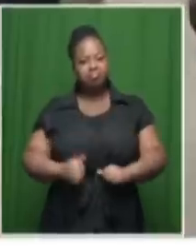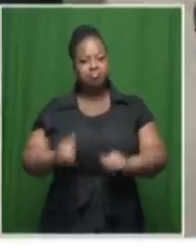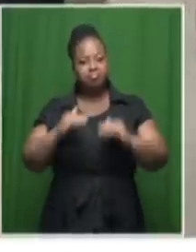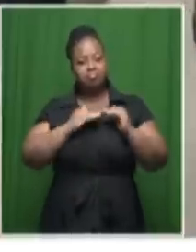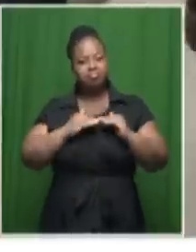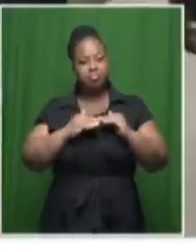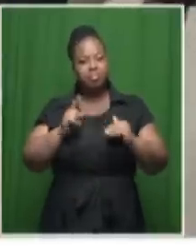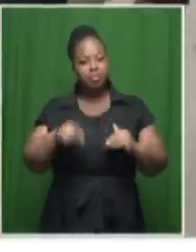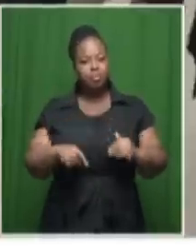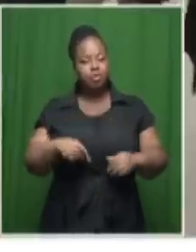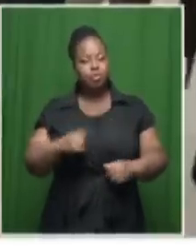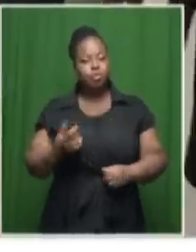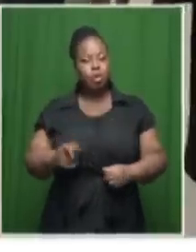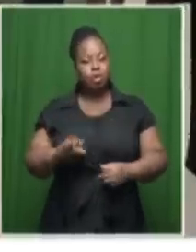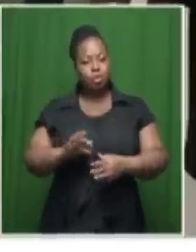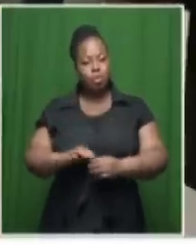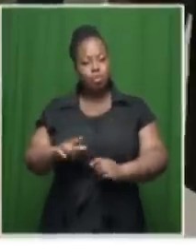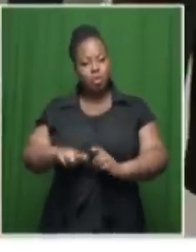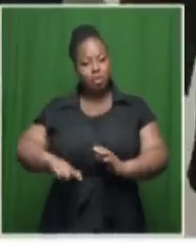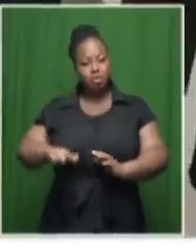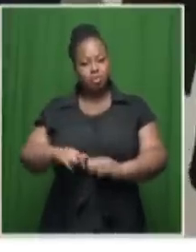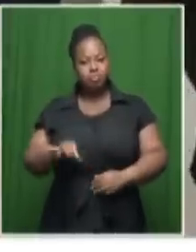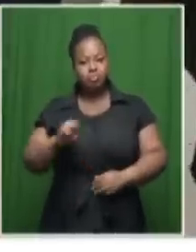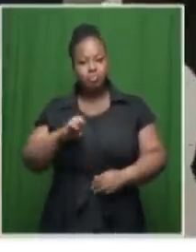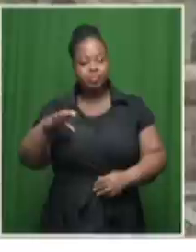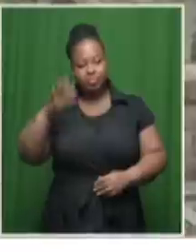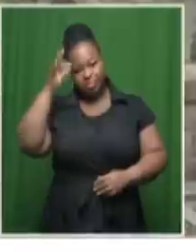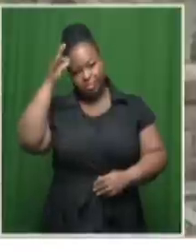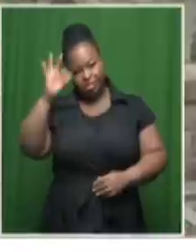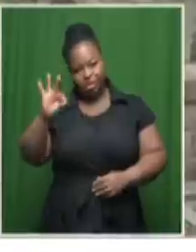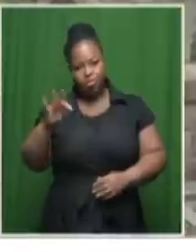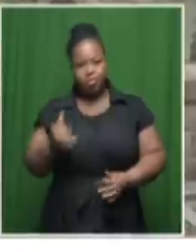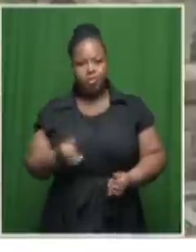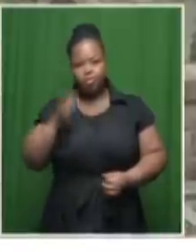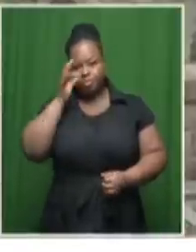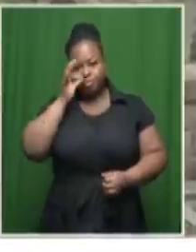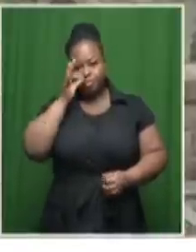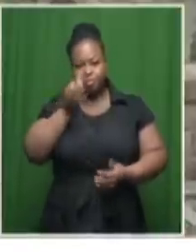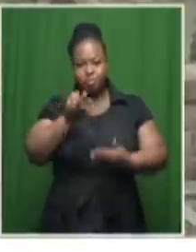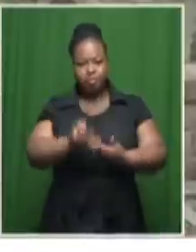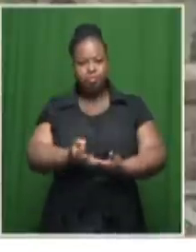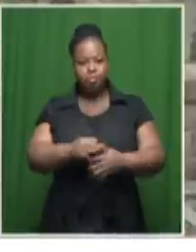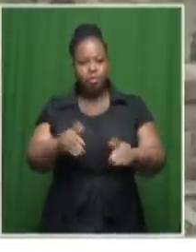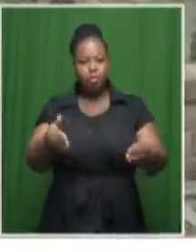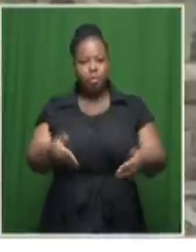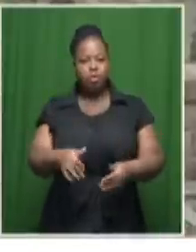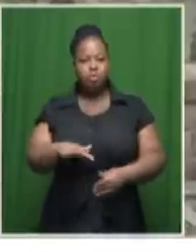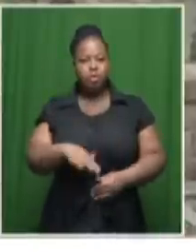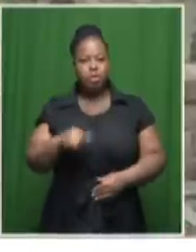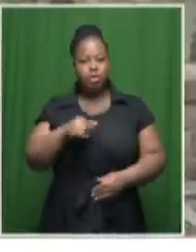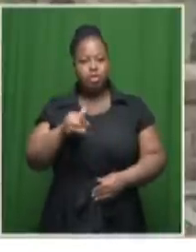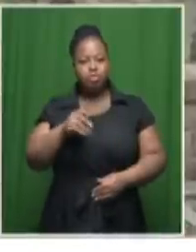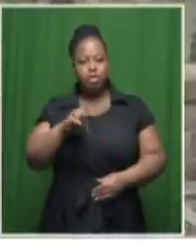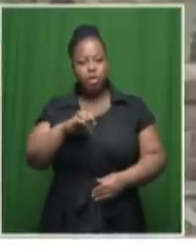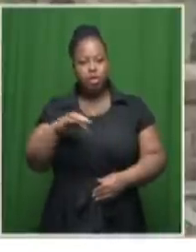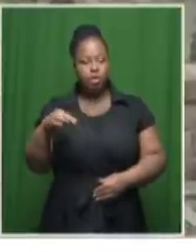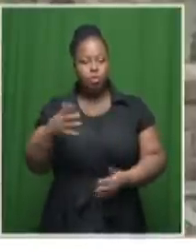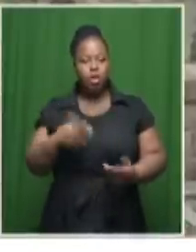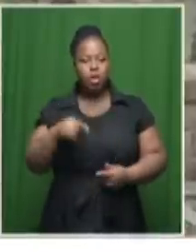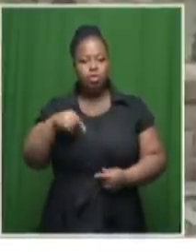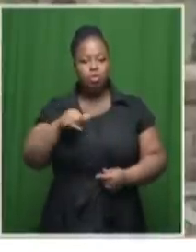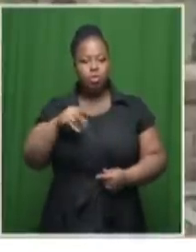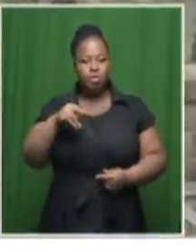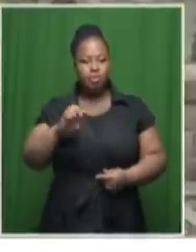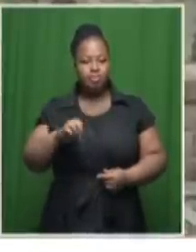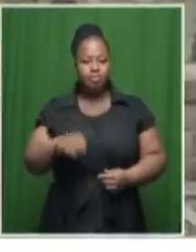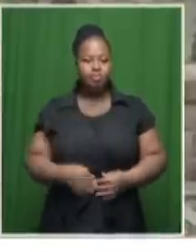democratic reform in the former homeland. Now, the Eastern Cape government will lay wreaths at the burial site in Ginzburg in Konte,